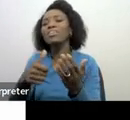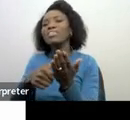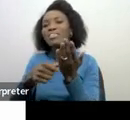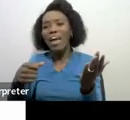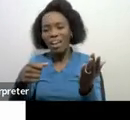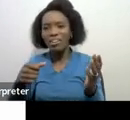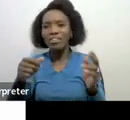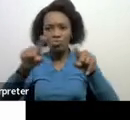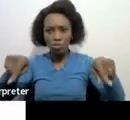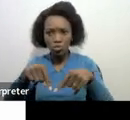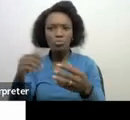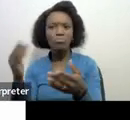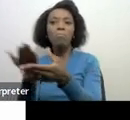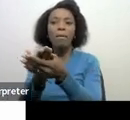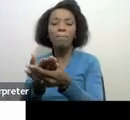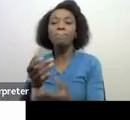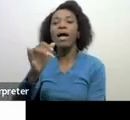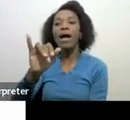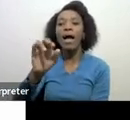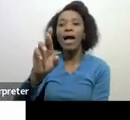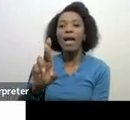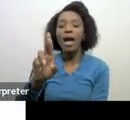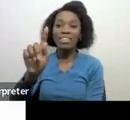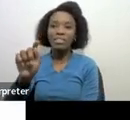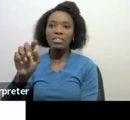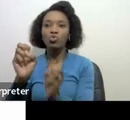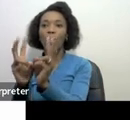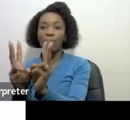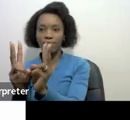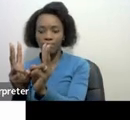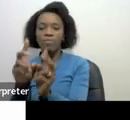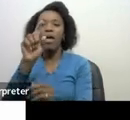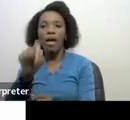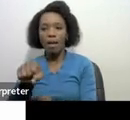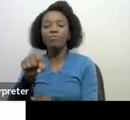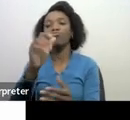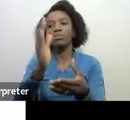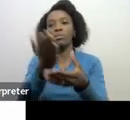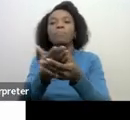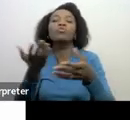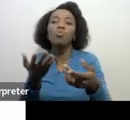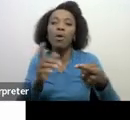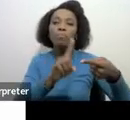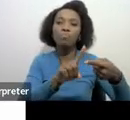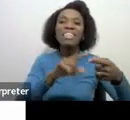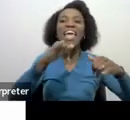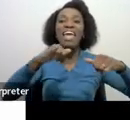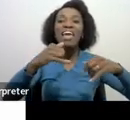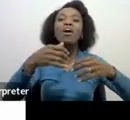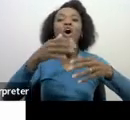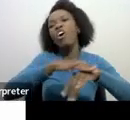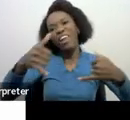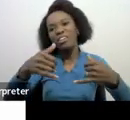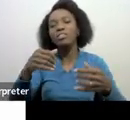can be completed and submitted through any of the following channels either via the e-filing so if the